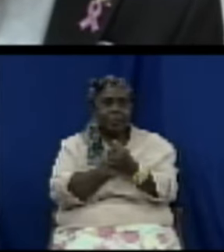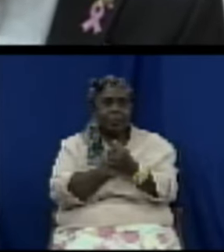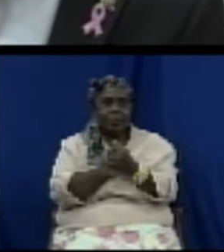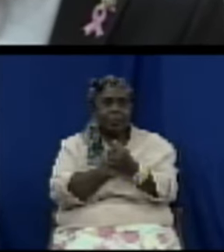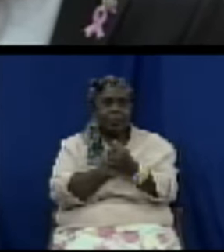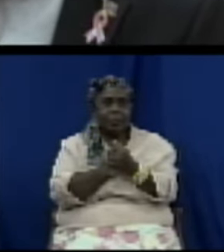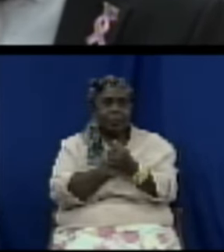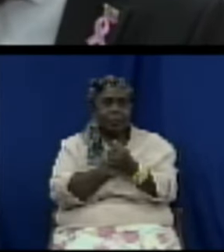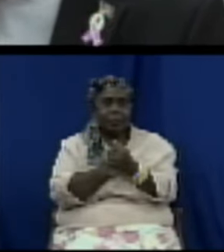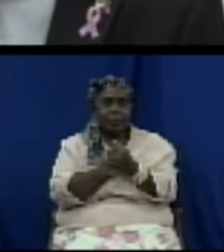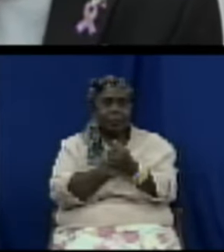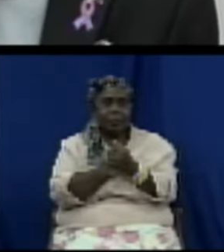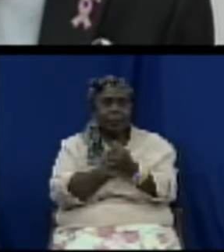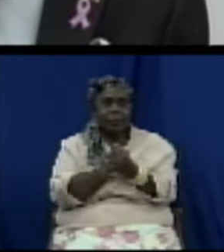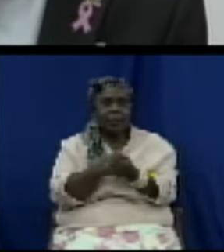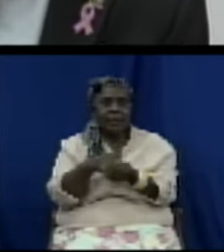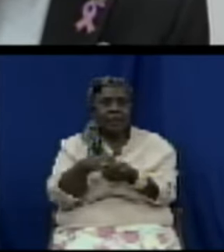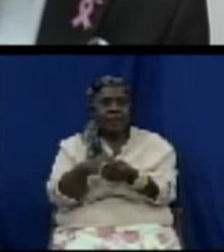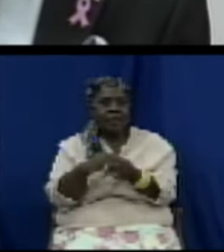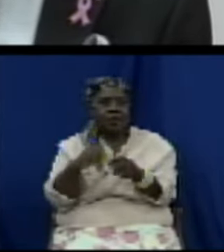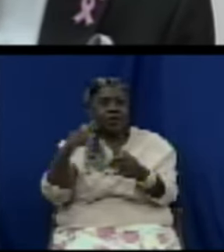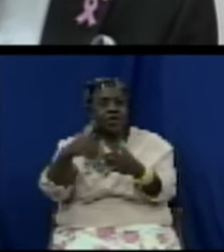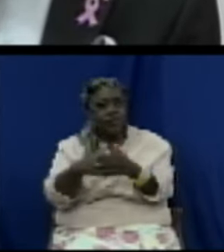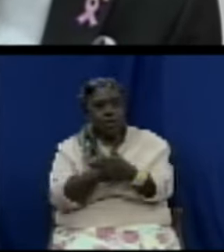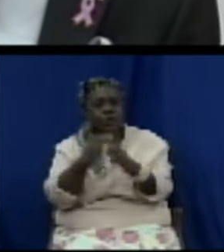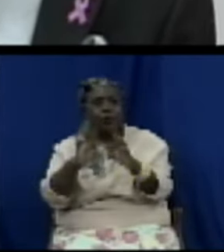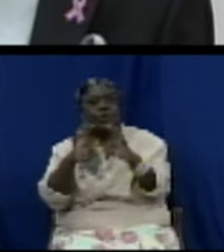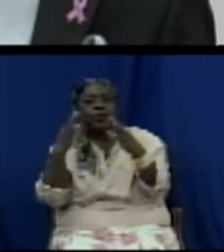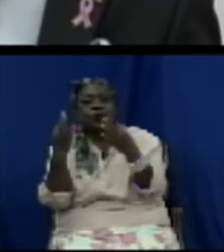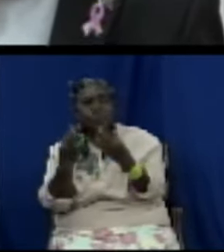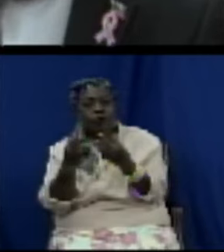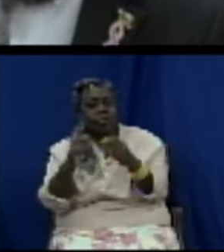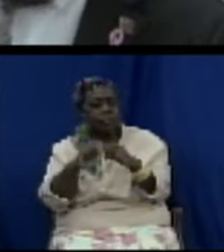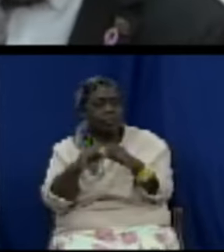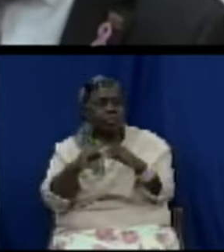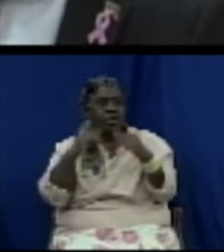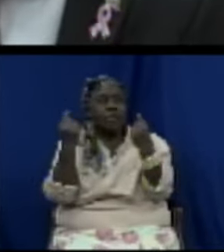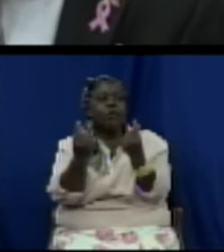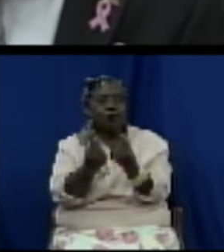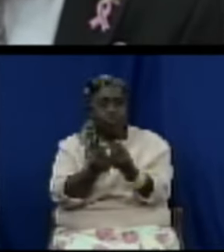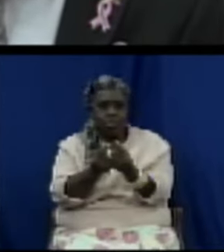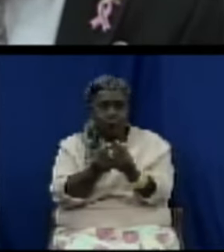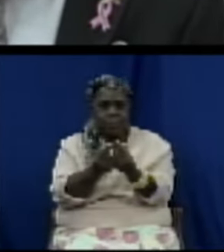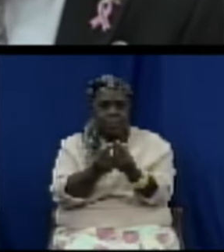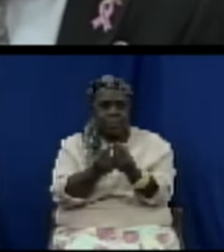the board making reference specific right